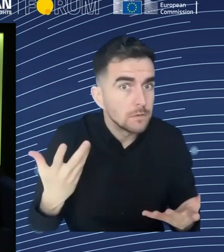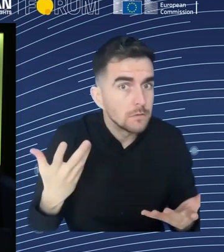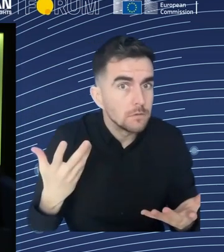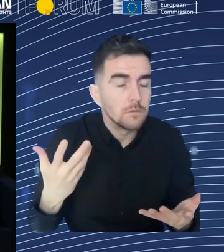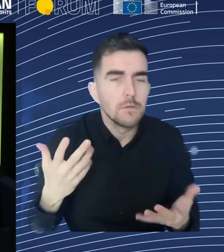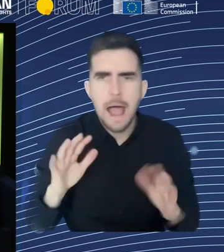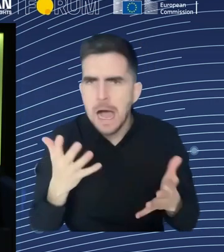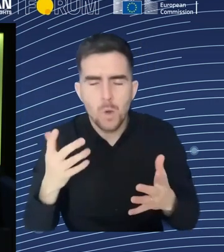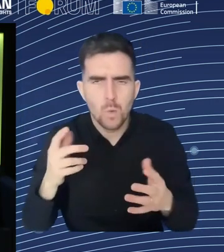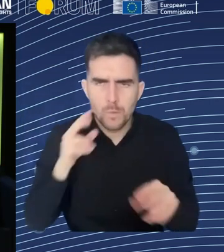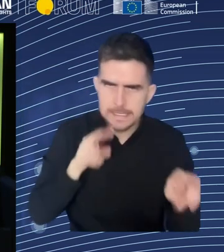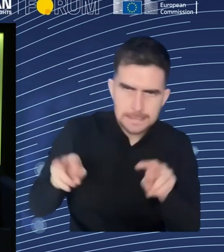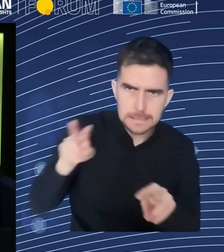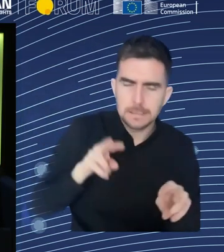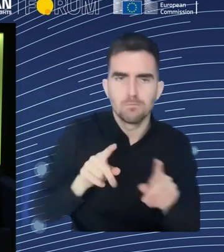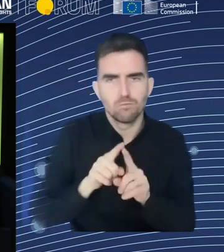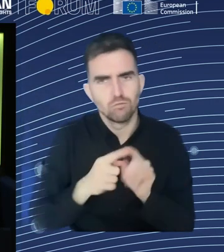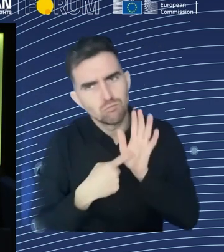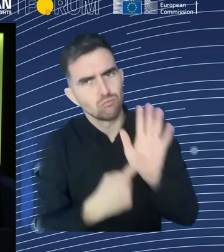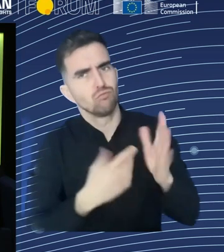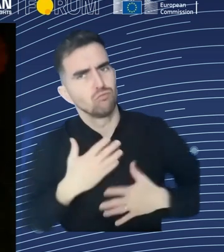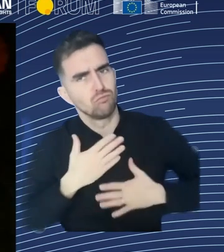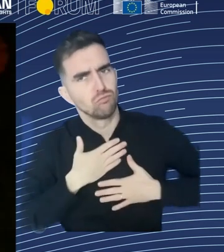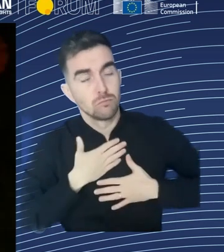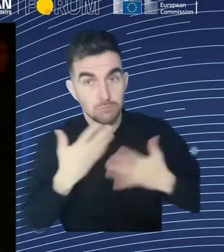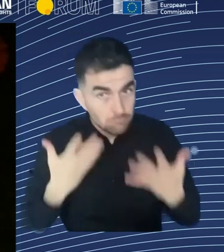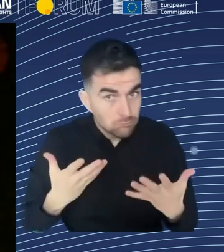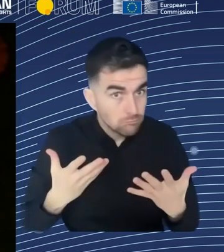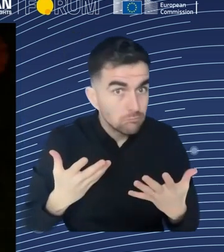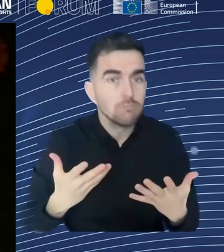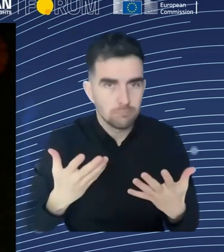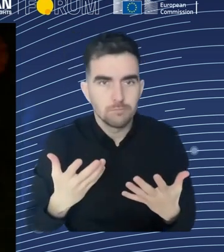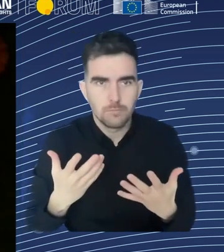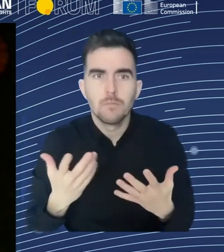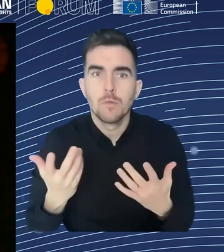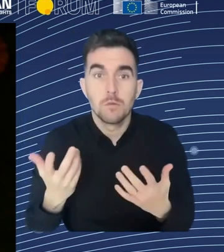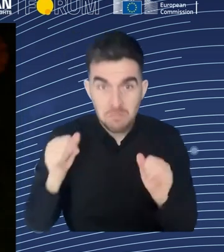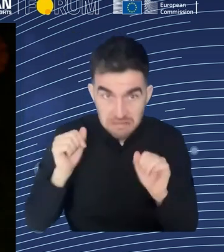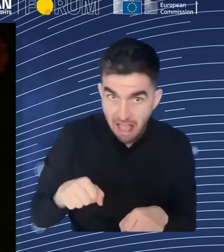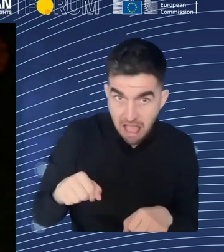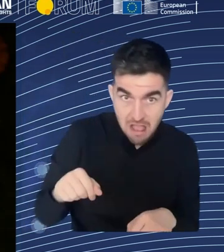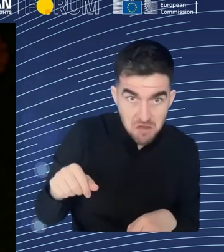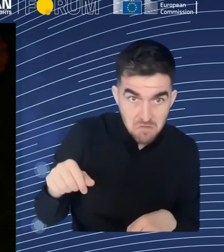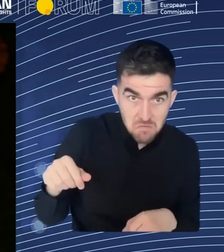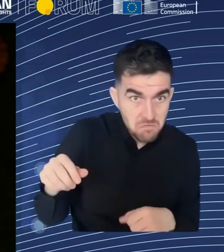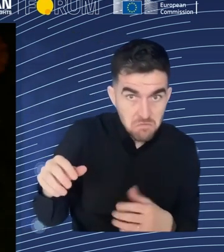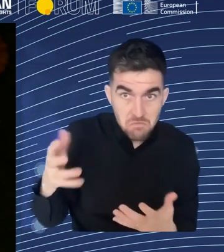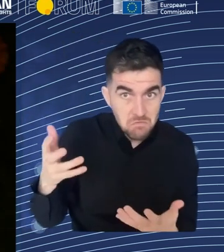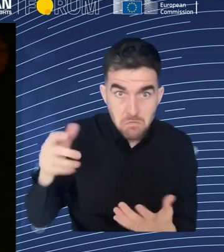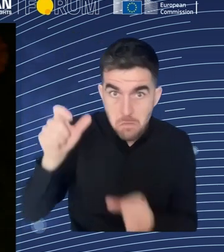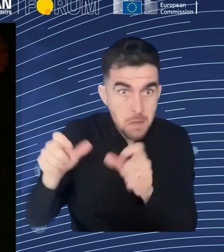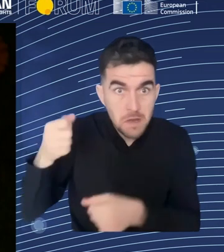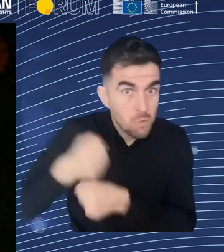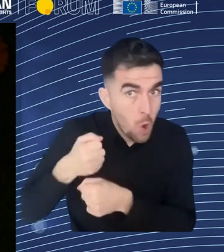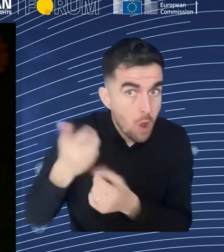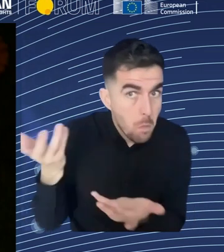know, it's just a salary, some contexts are personal growing. In other contexts is also very important the kind of social,